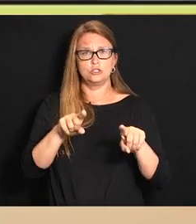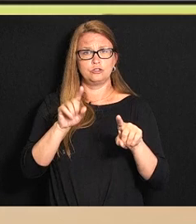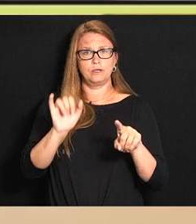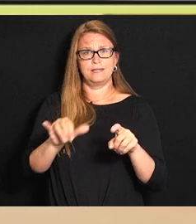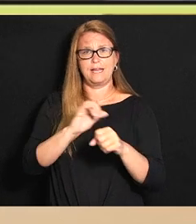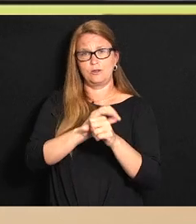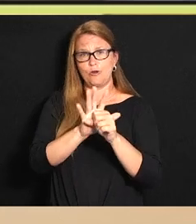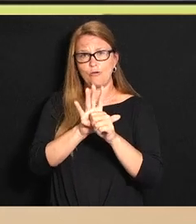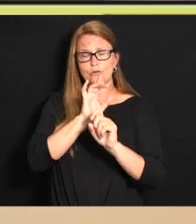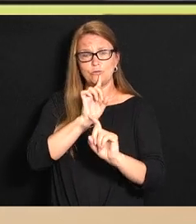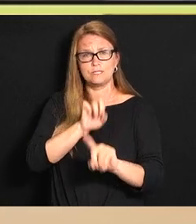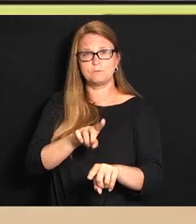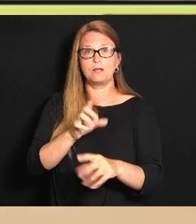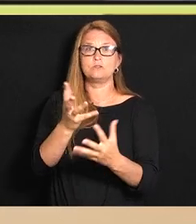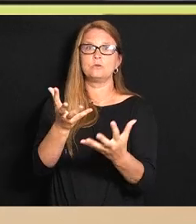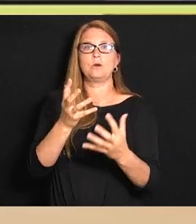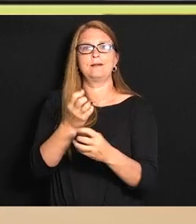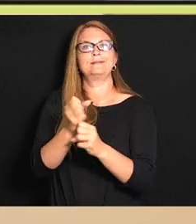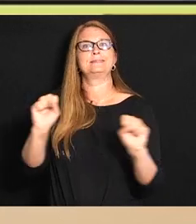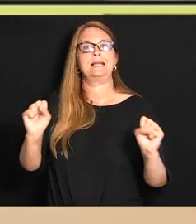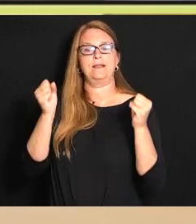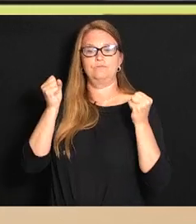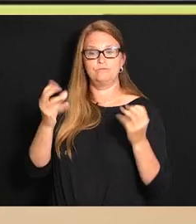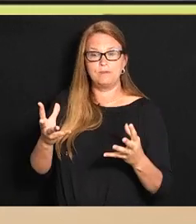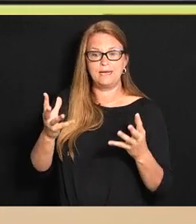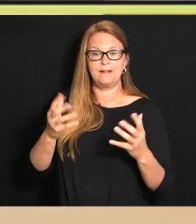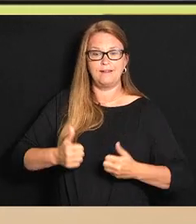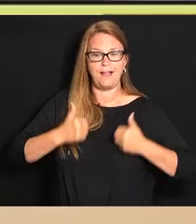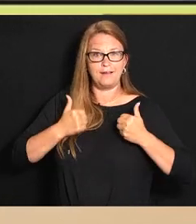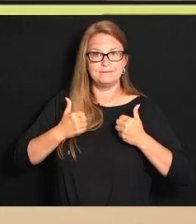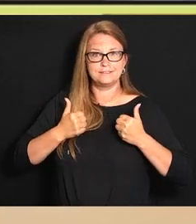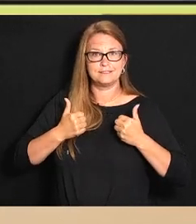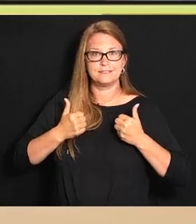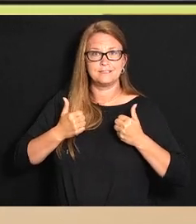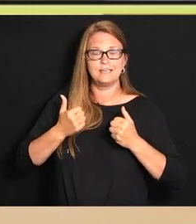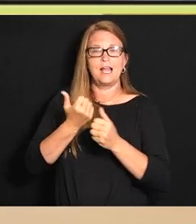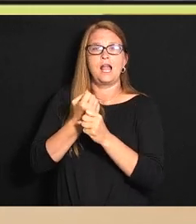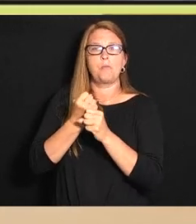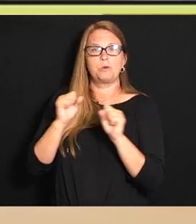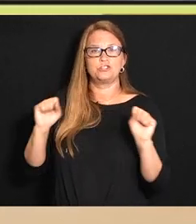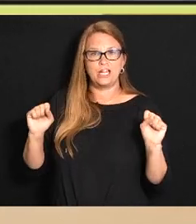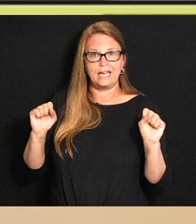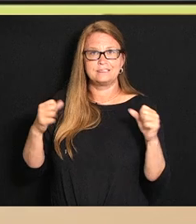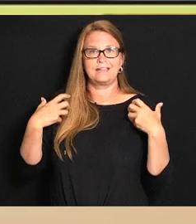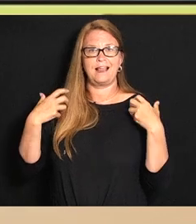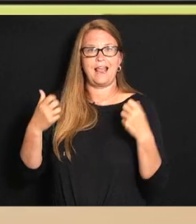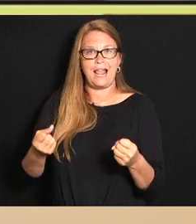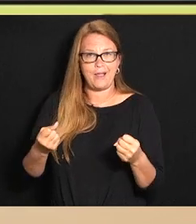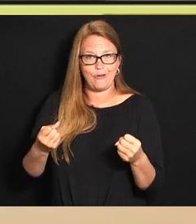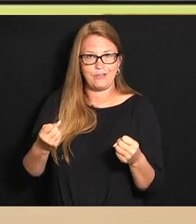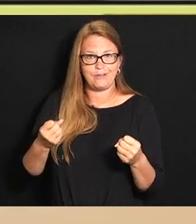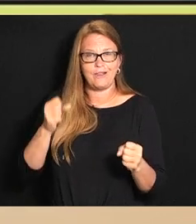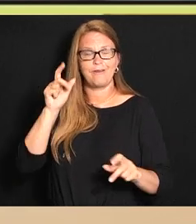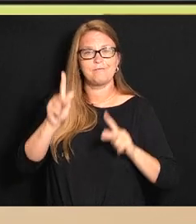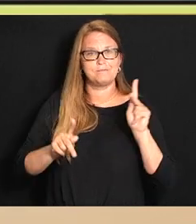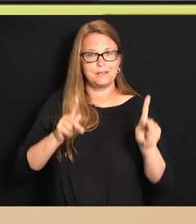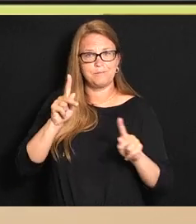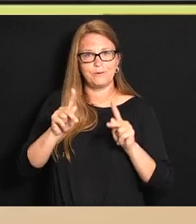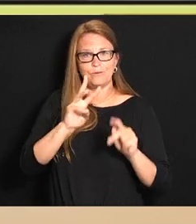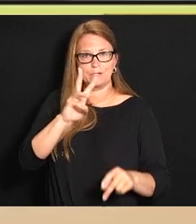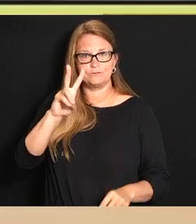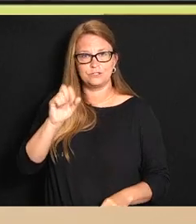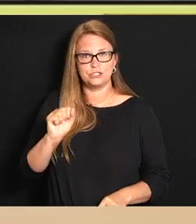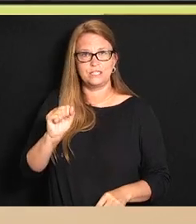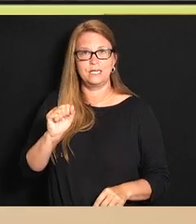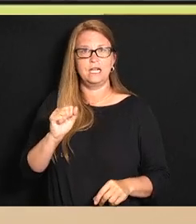which is to save as many lives as possible protect the health and well-being of our citizens maintain our hospital